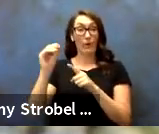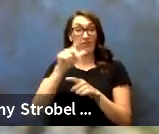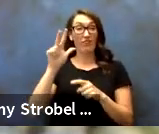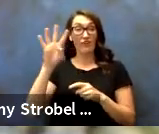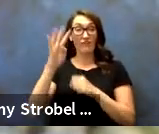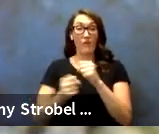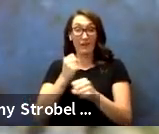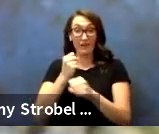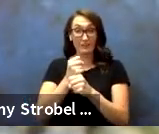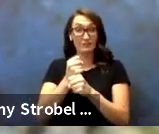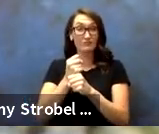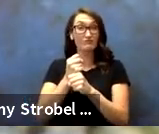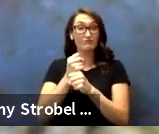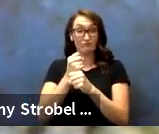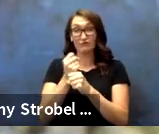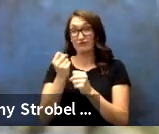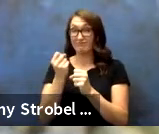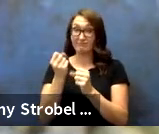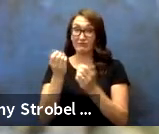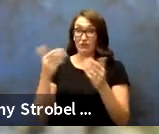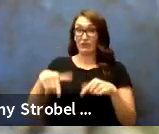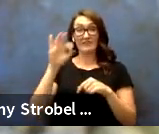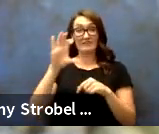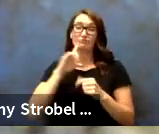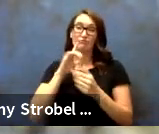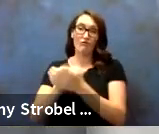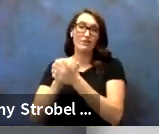years of service. Congratulations, Carol.